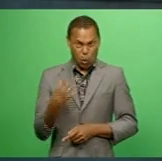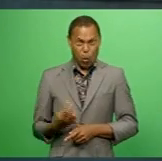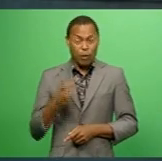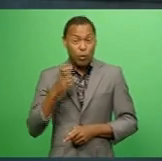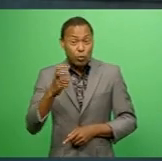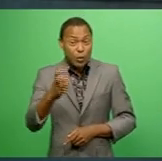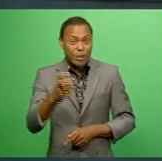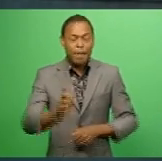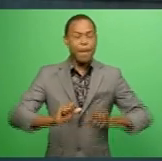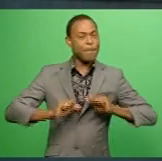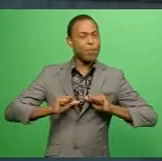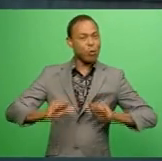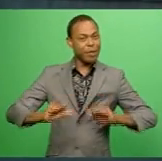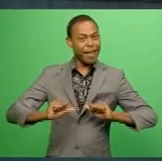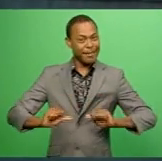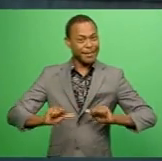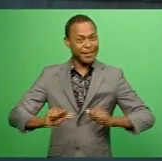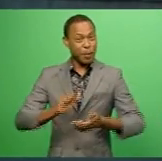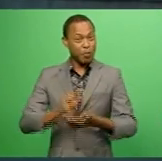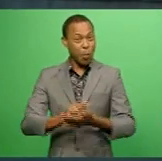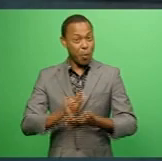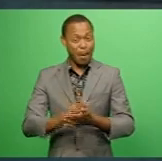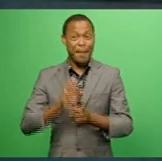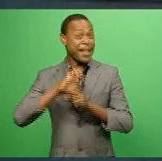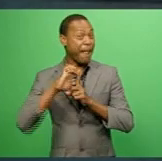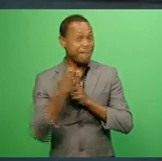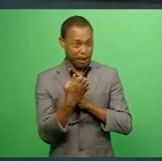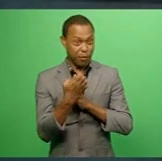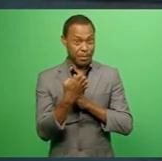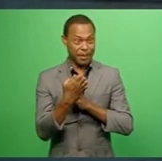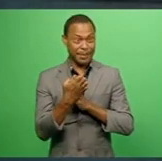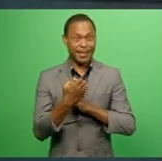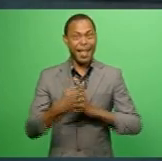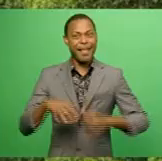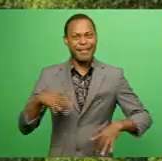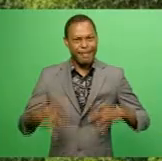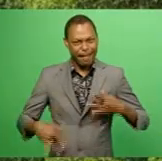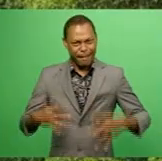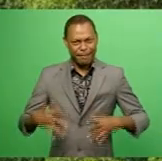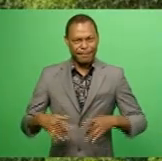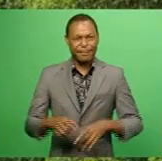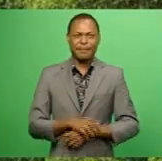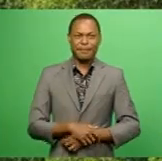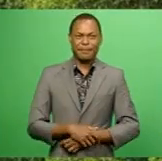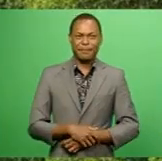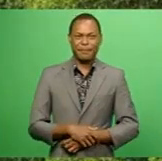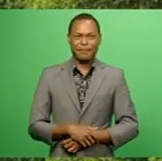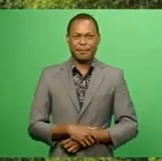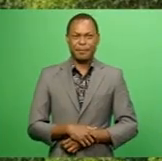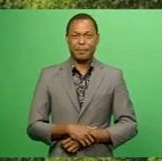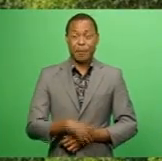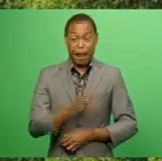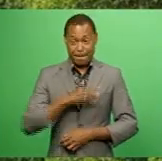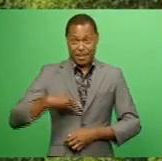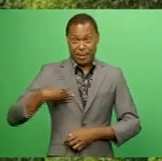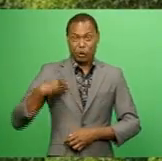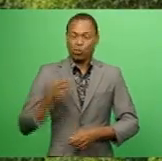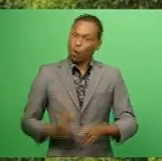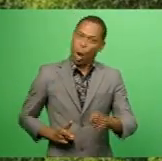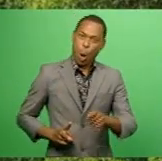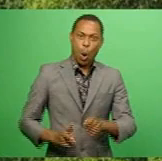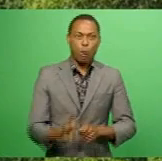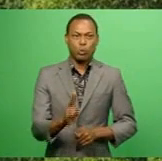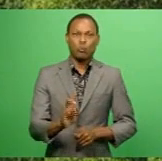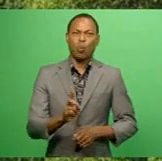protection of our environment and wildlife species. The ministry has launched a technical advisory